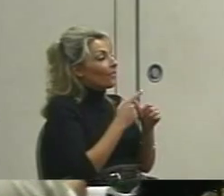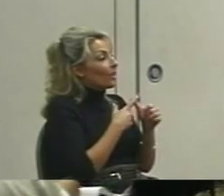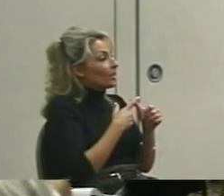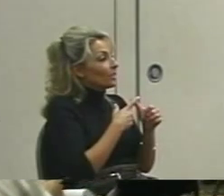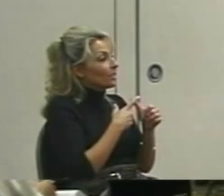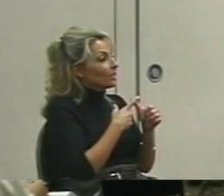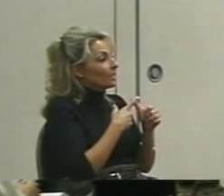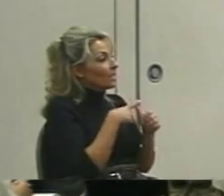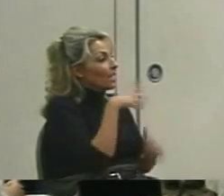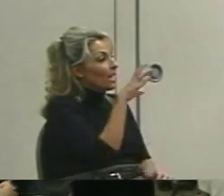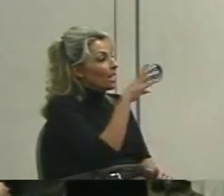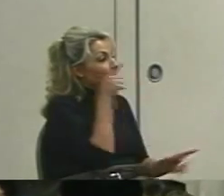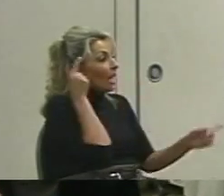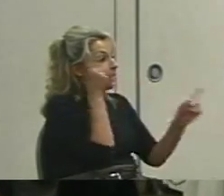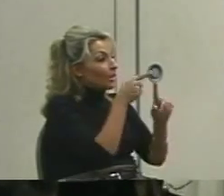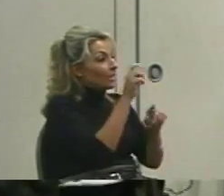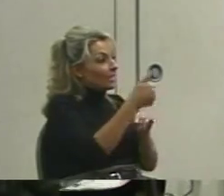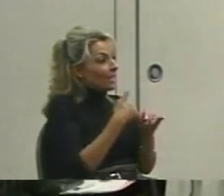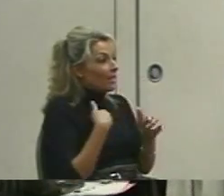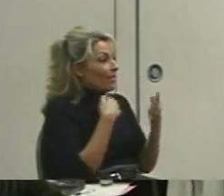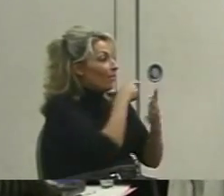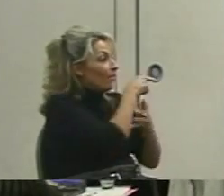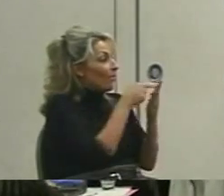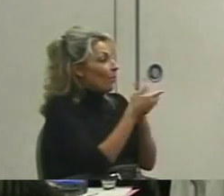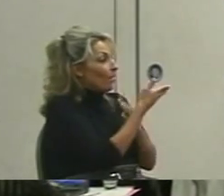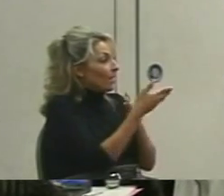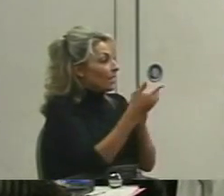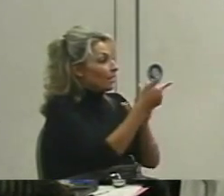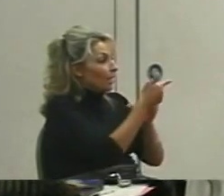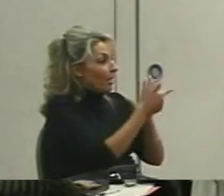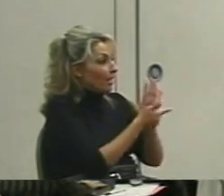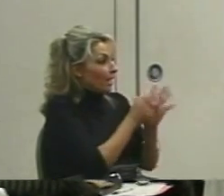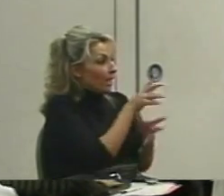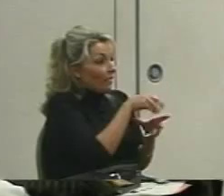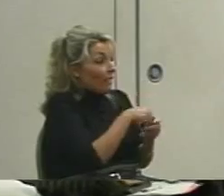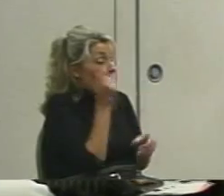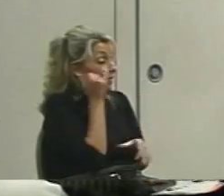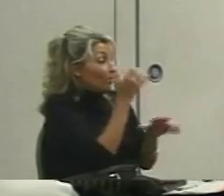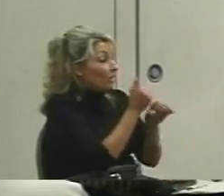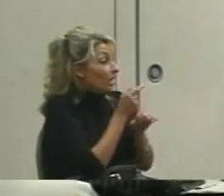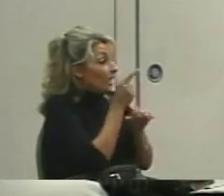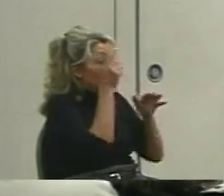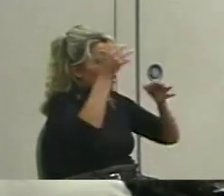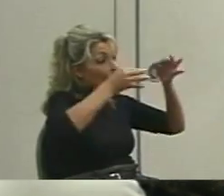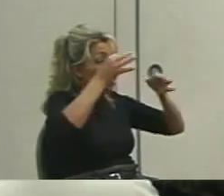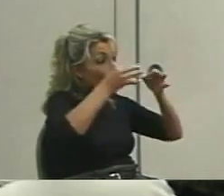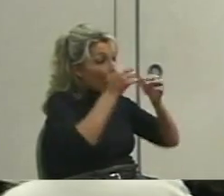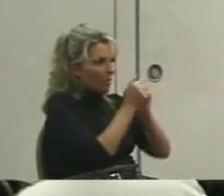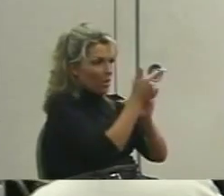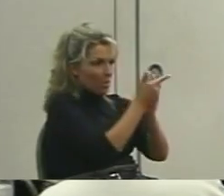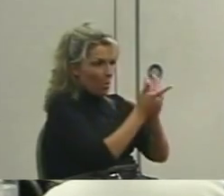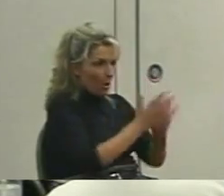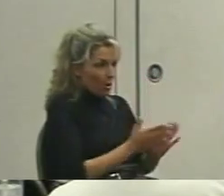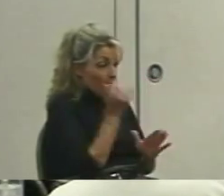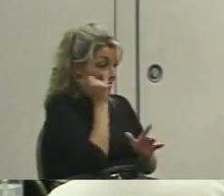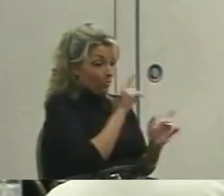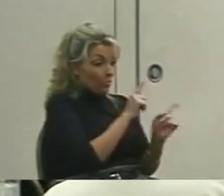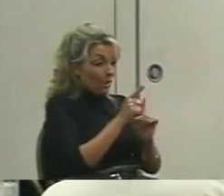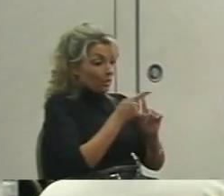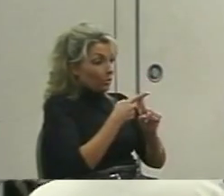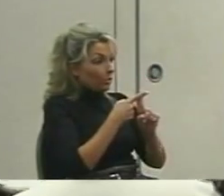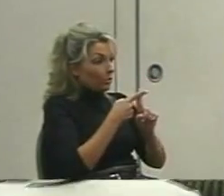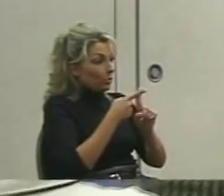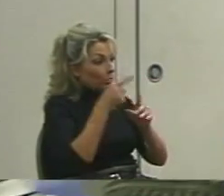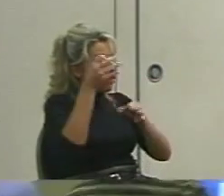One, objectives have to have four things to be legal. If you are taken to court by an attorney and you don't